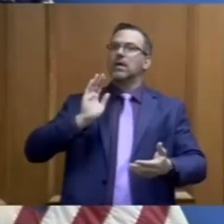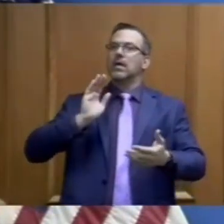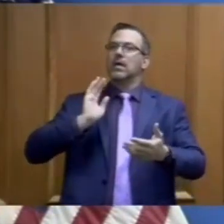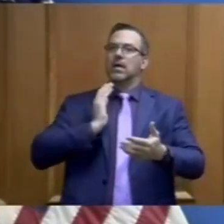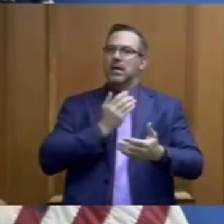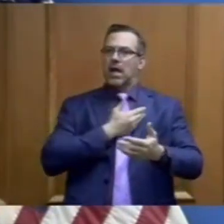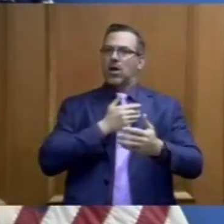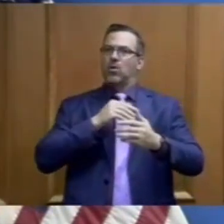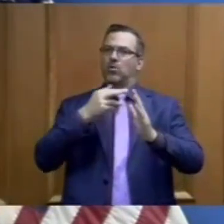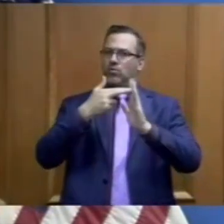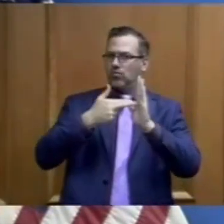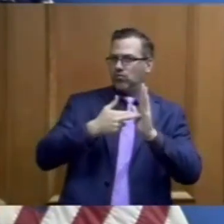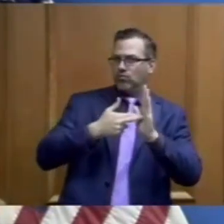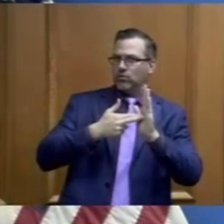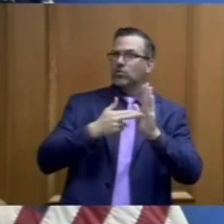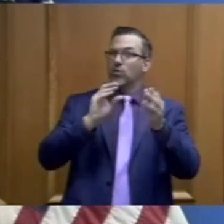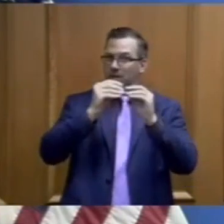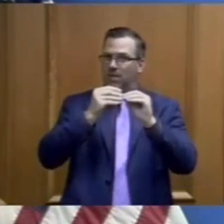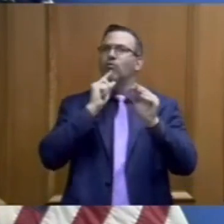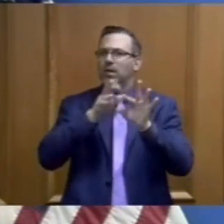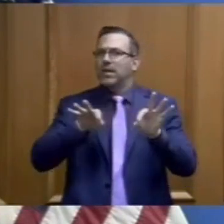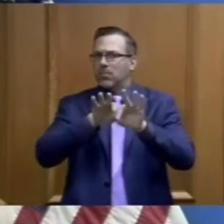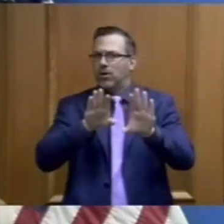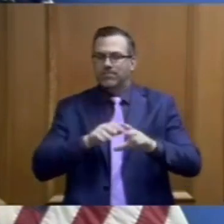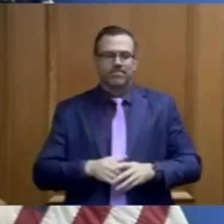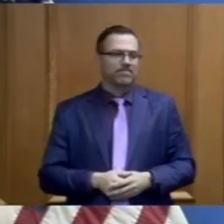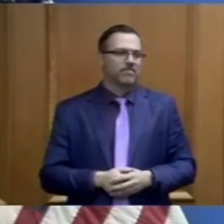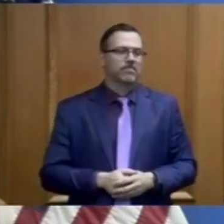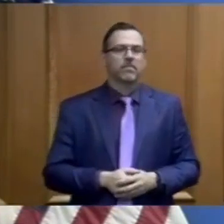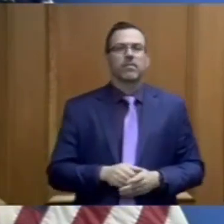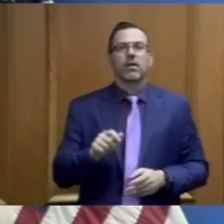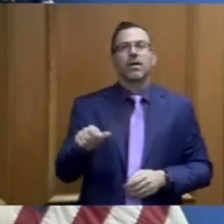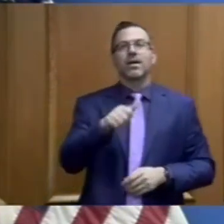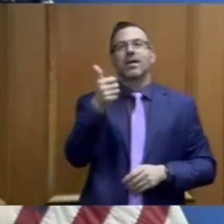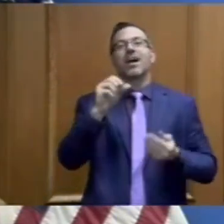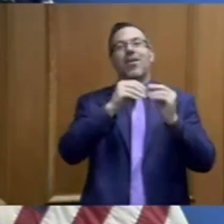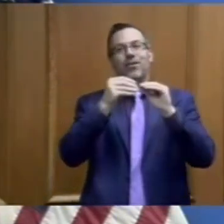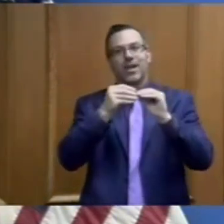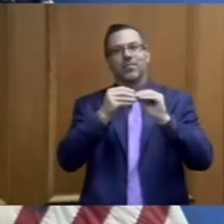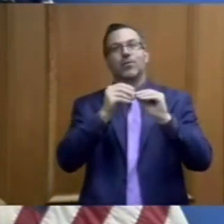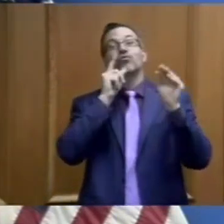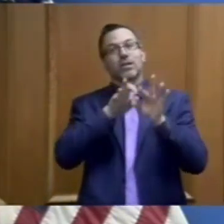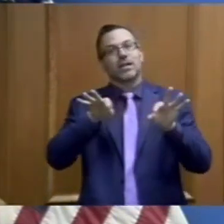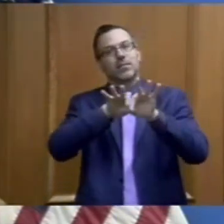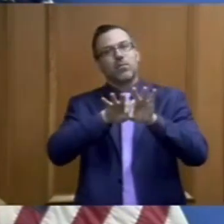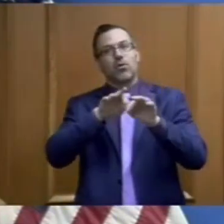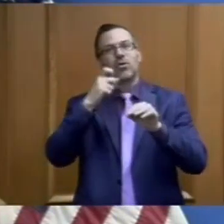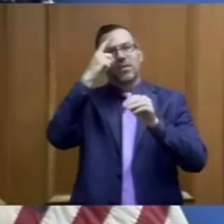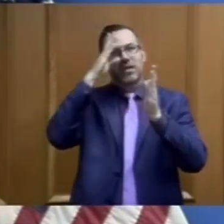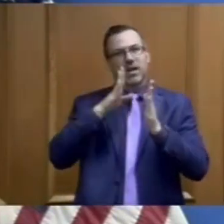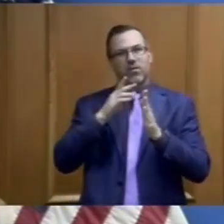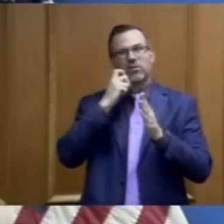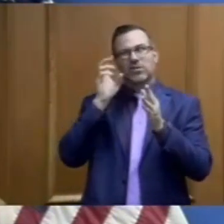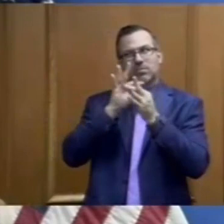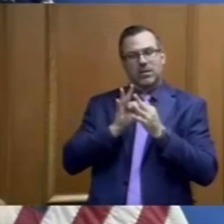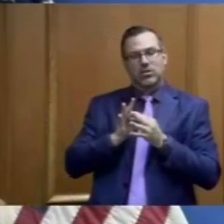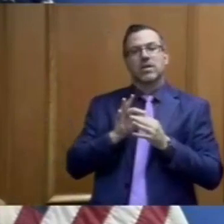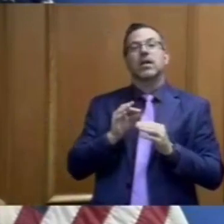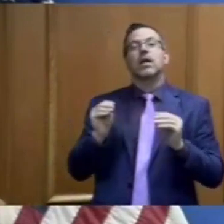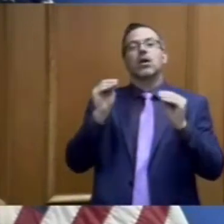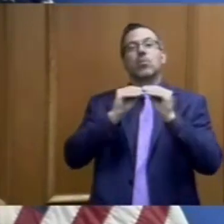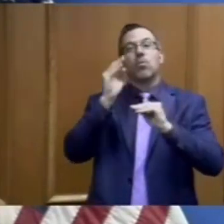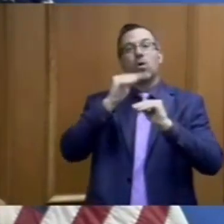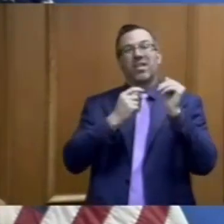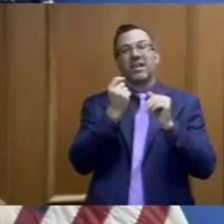for everyone to make note of. Other numbers that are important that we're really proud of, as the Governor mentioned, more than 11